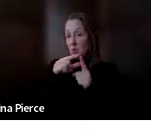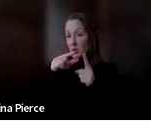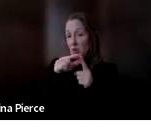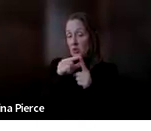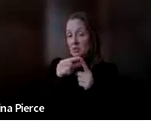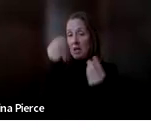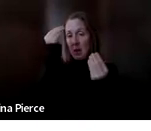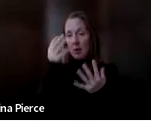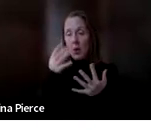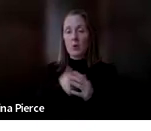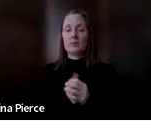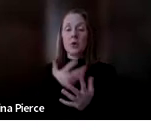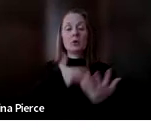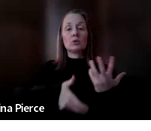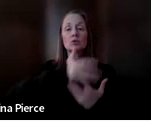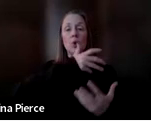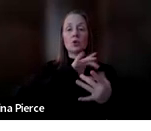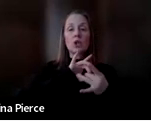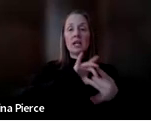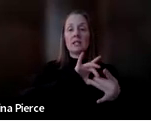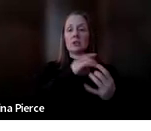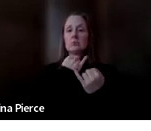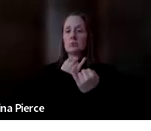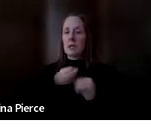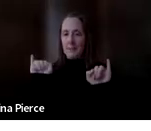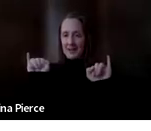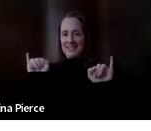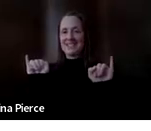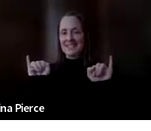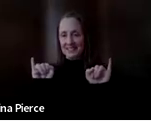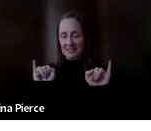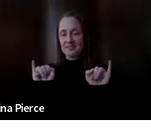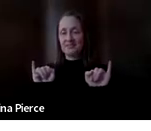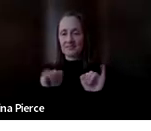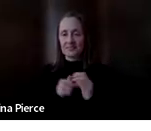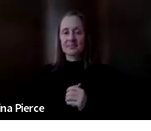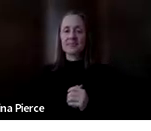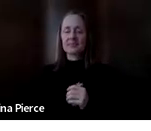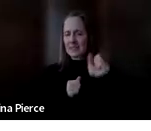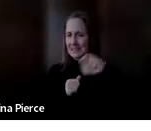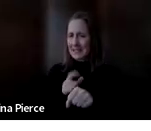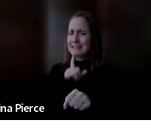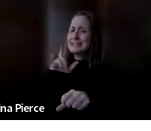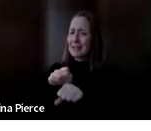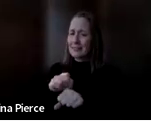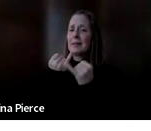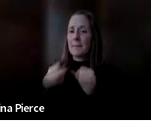Yeah, we have social connections and independence. Yes, definitely independence.